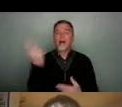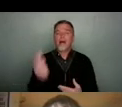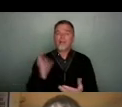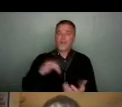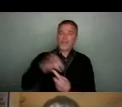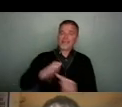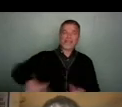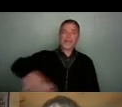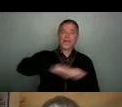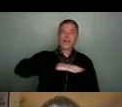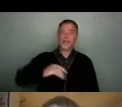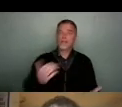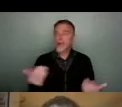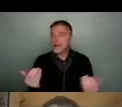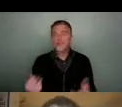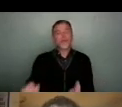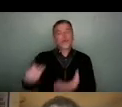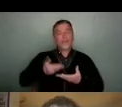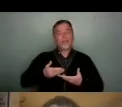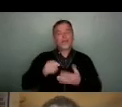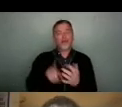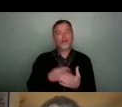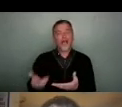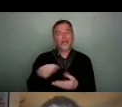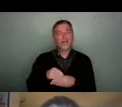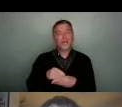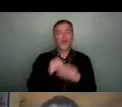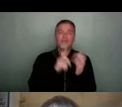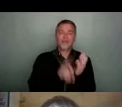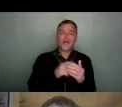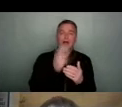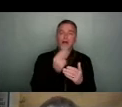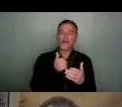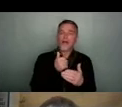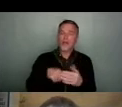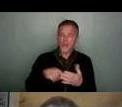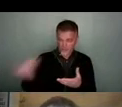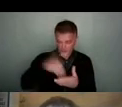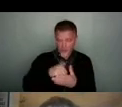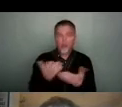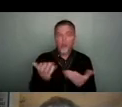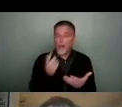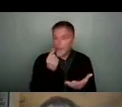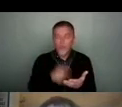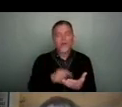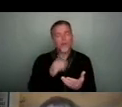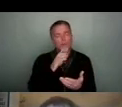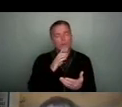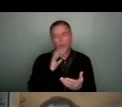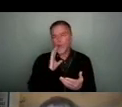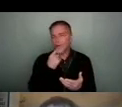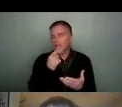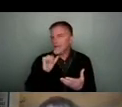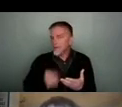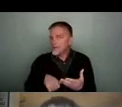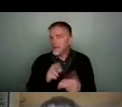to submit a project to Bristol Arts Channel and wherever possible we said yes to them and we helped make